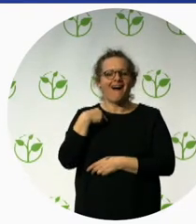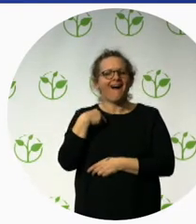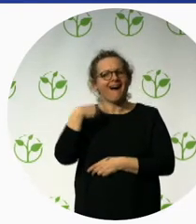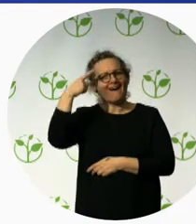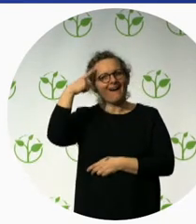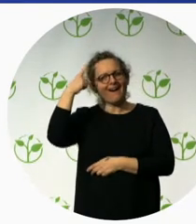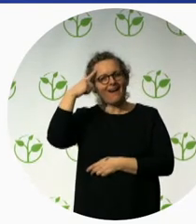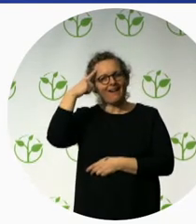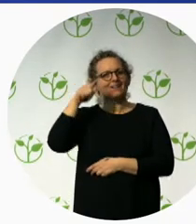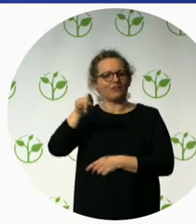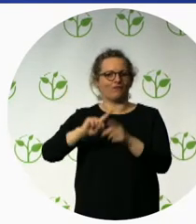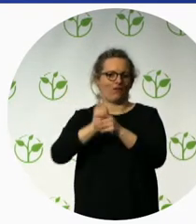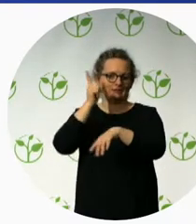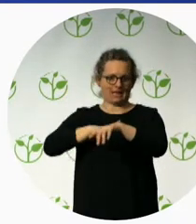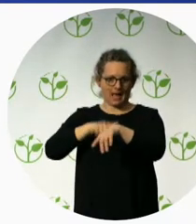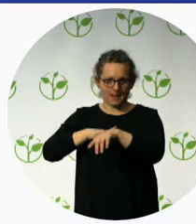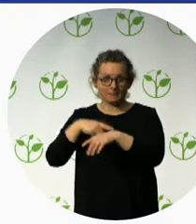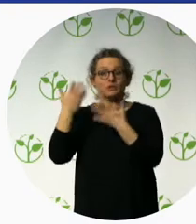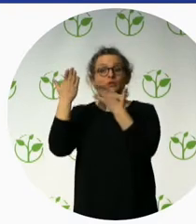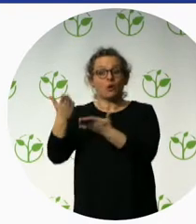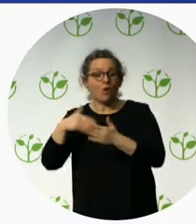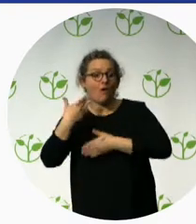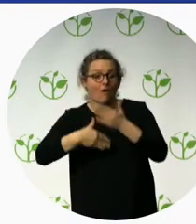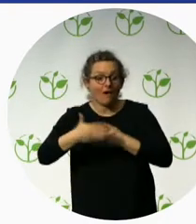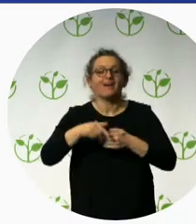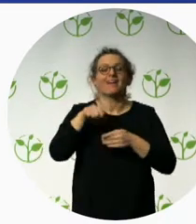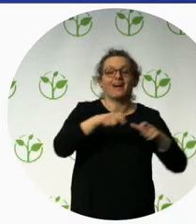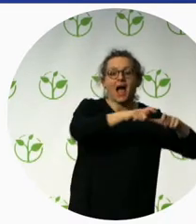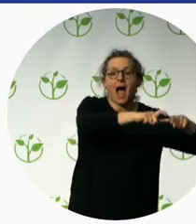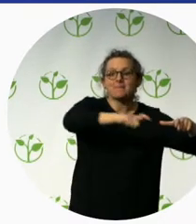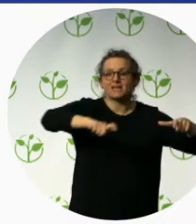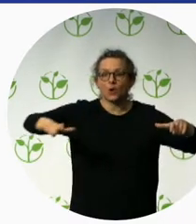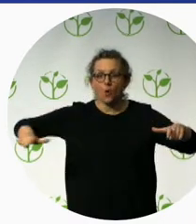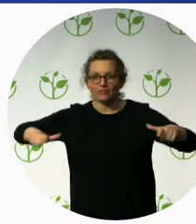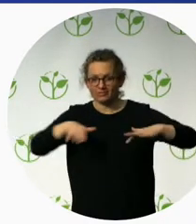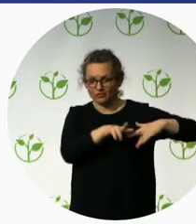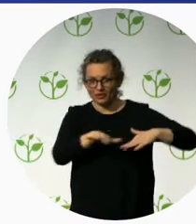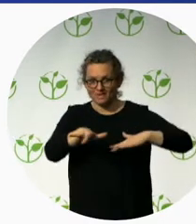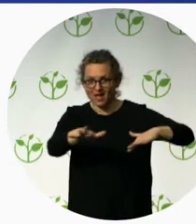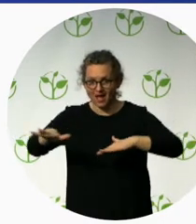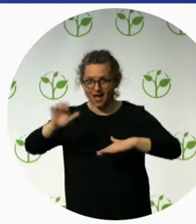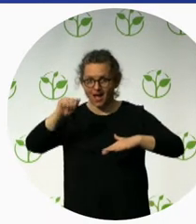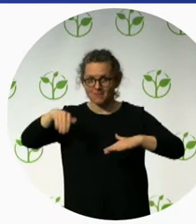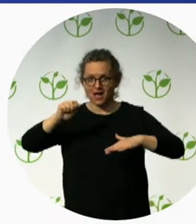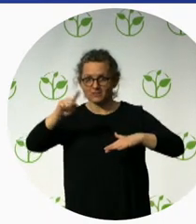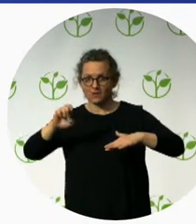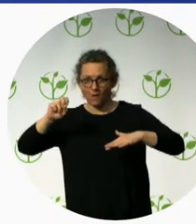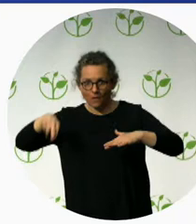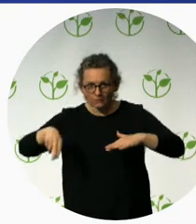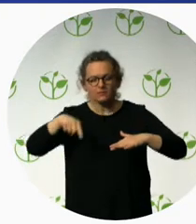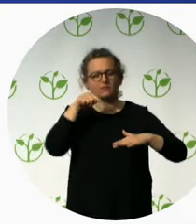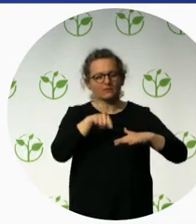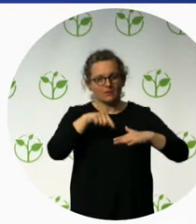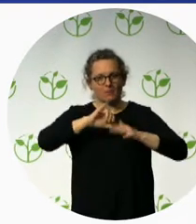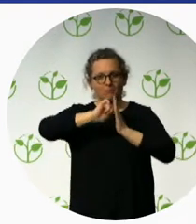like, all our infrastructure. Today, our Lodge in the Amazon has seven fully accessible bungalows.